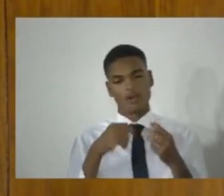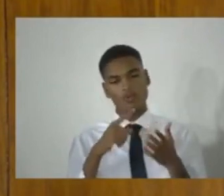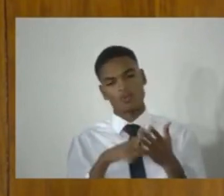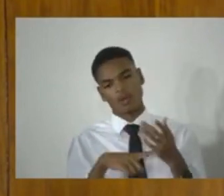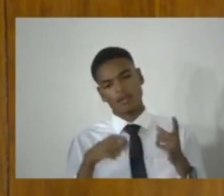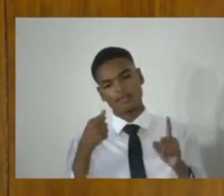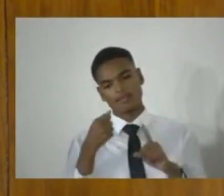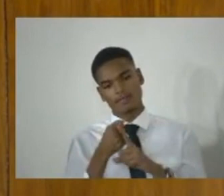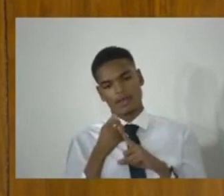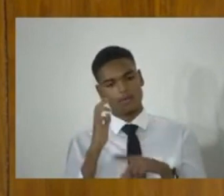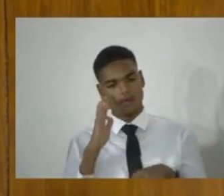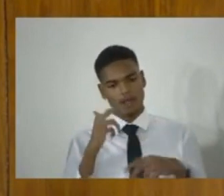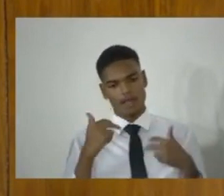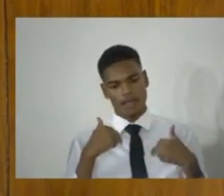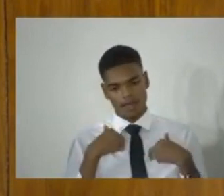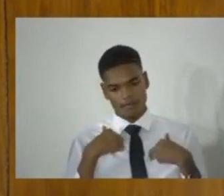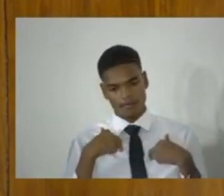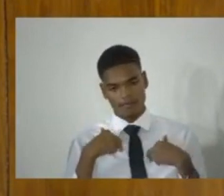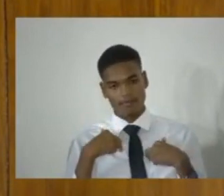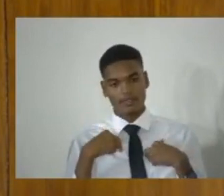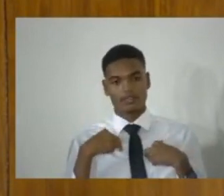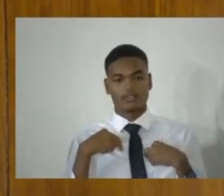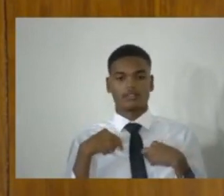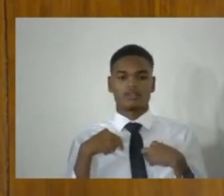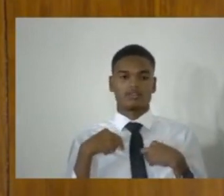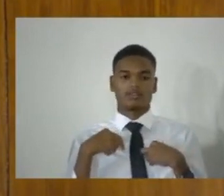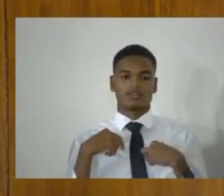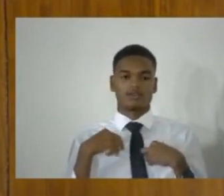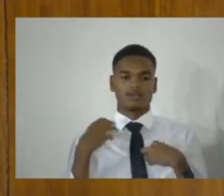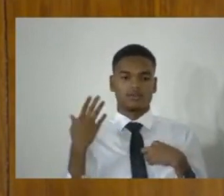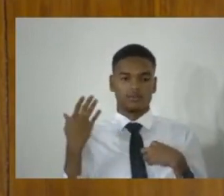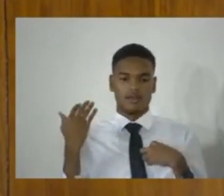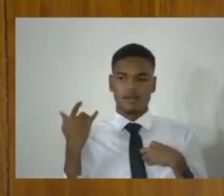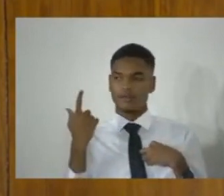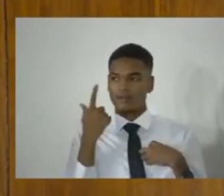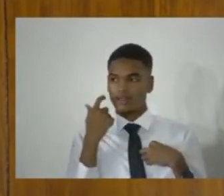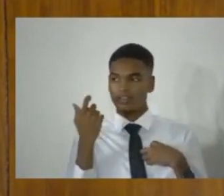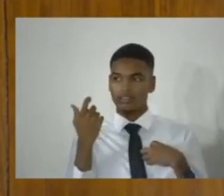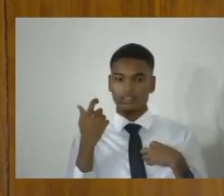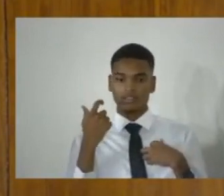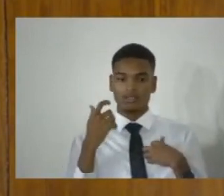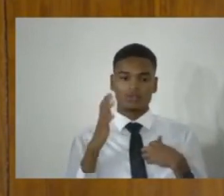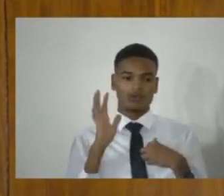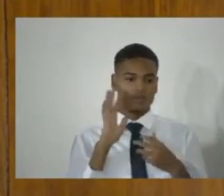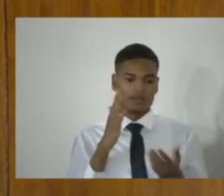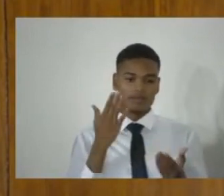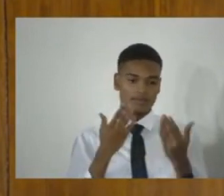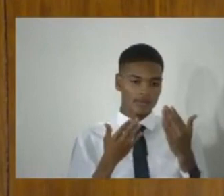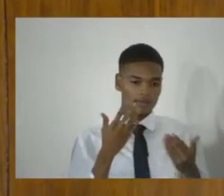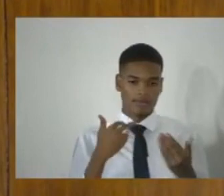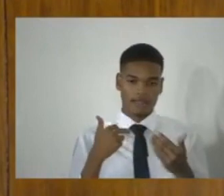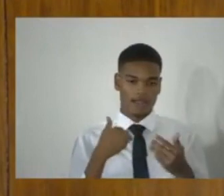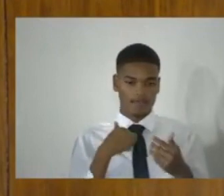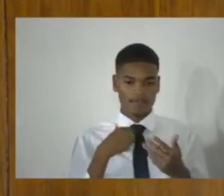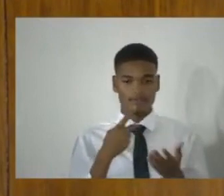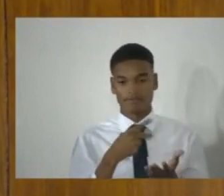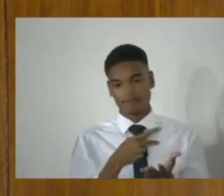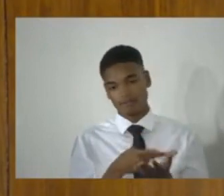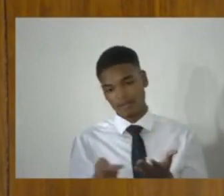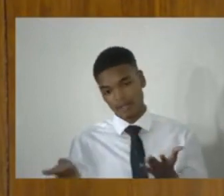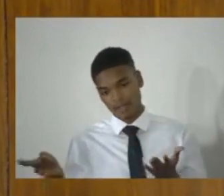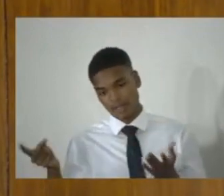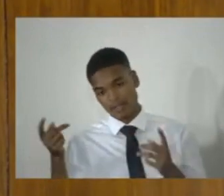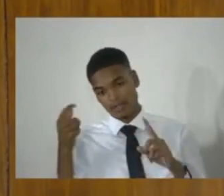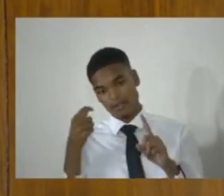it's going to have, though it's predictable that it's going to have a fairly dramatic effect on the case